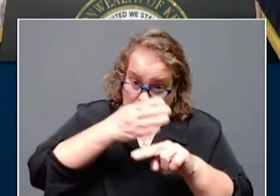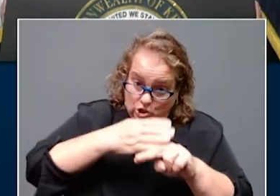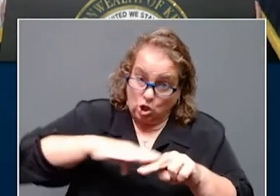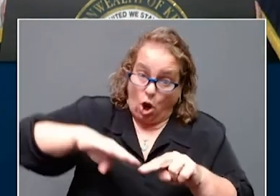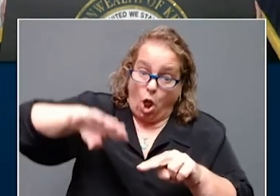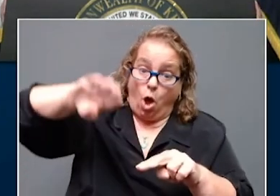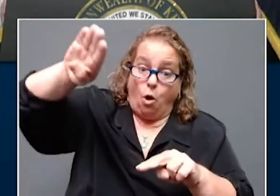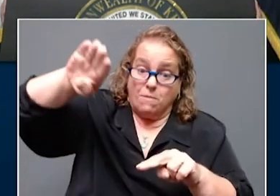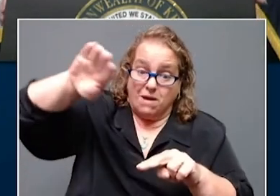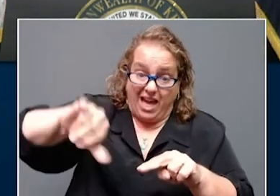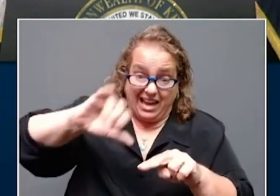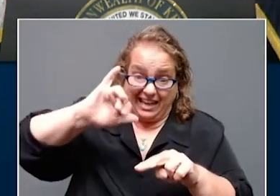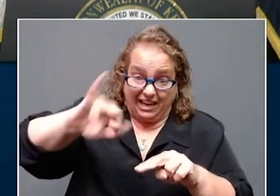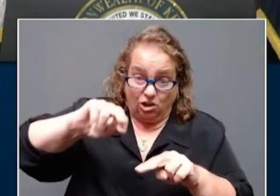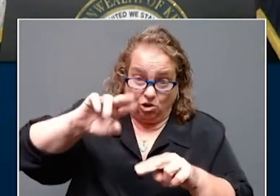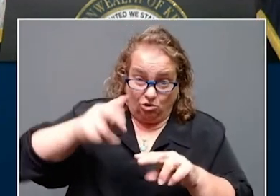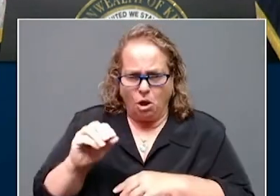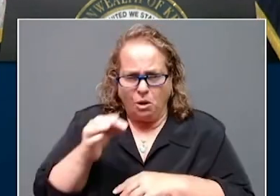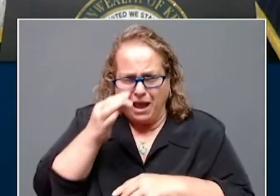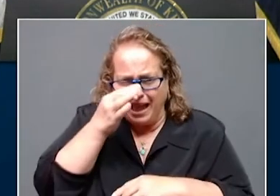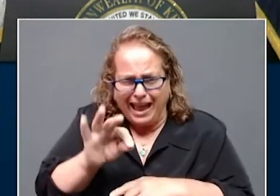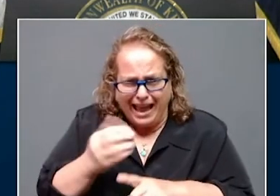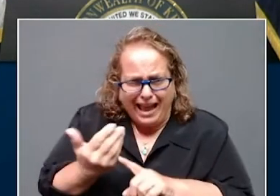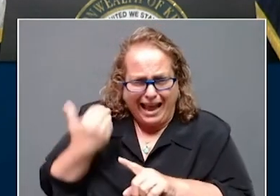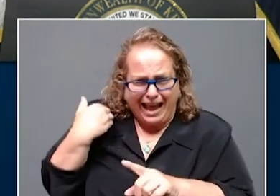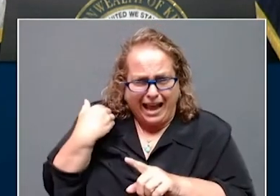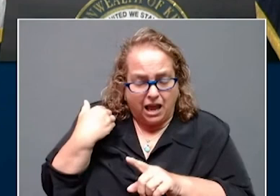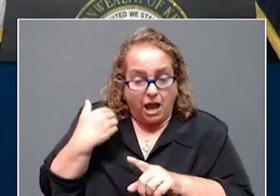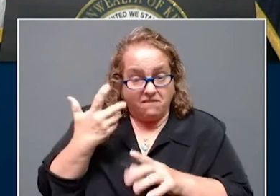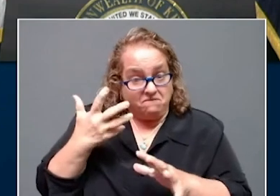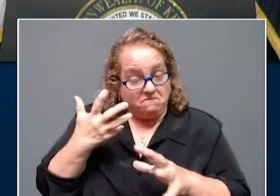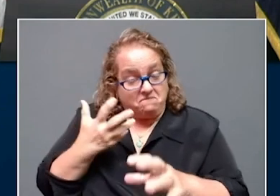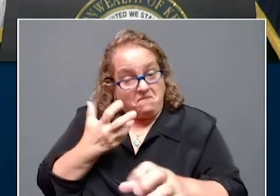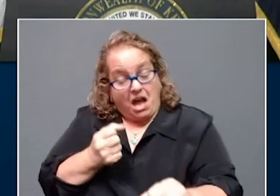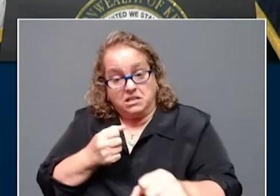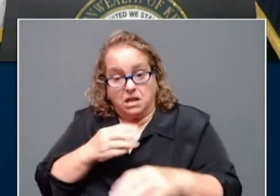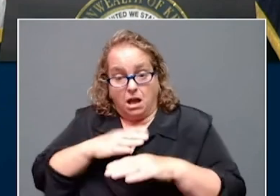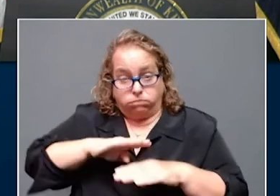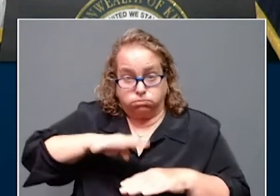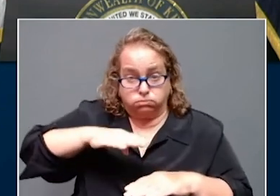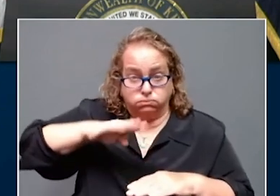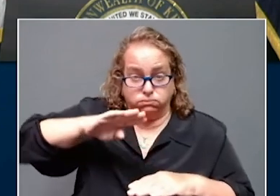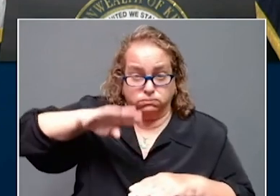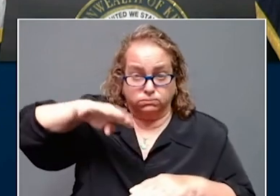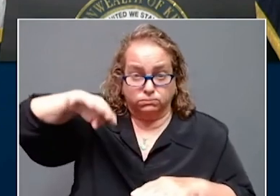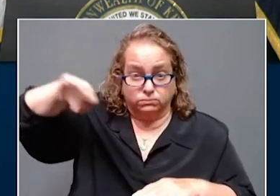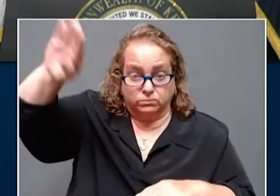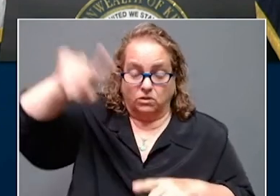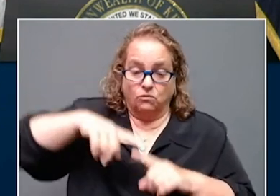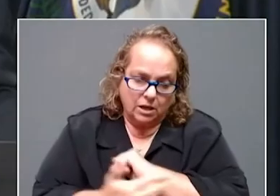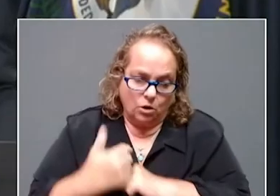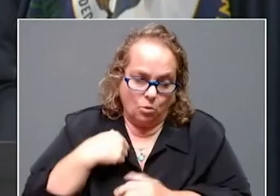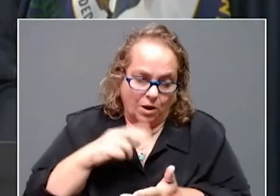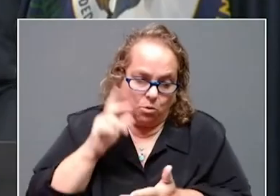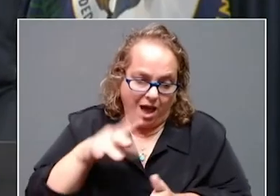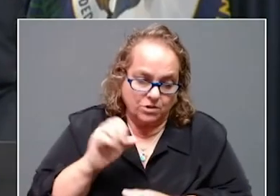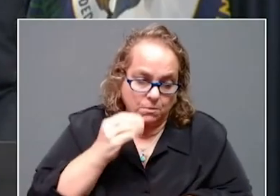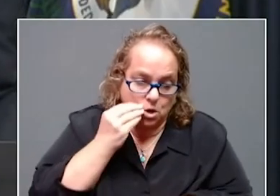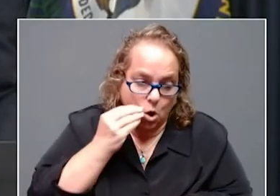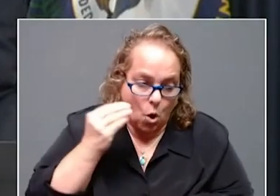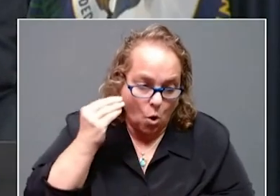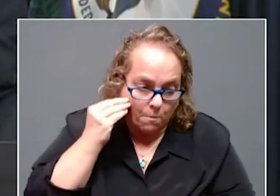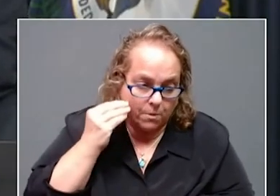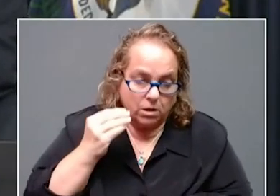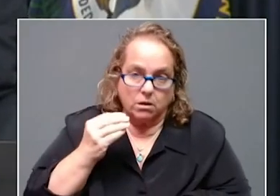rates. He said hospitals and intensive care units are seeing child patients in numbers not seen before. So